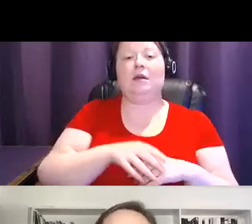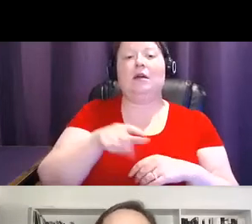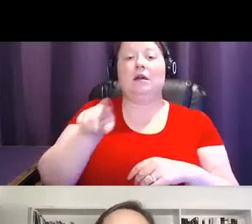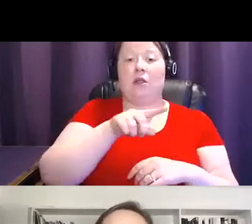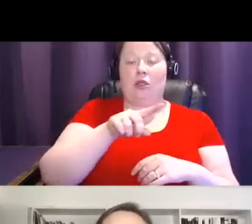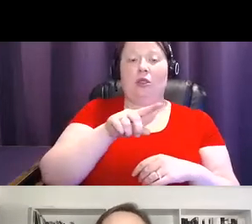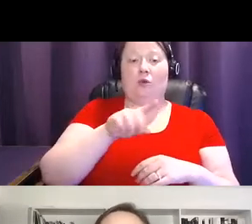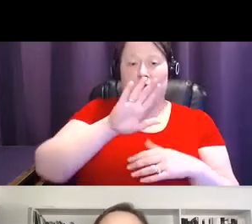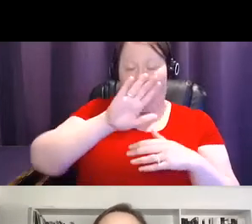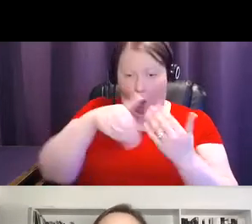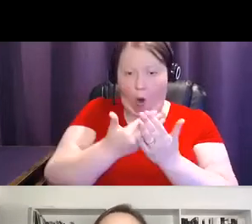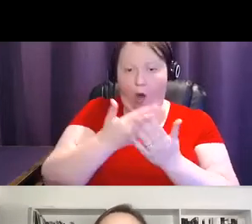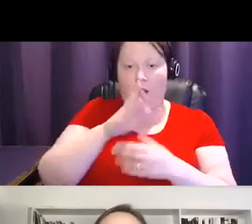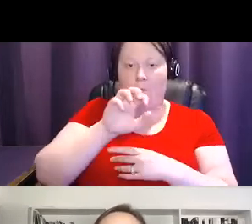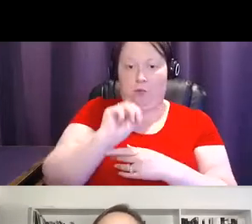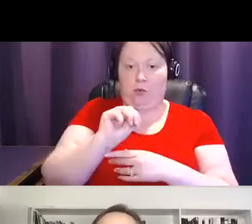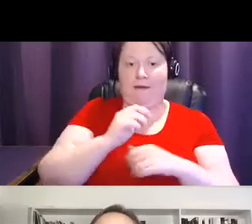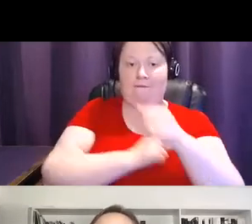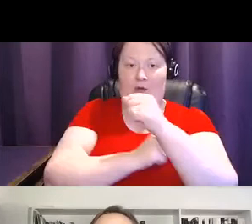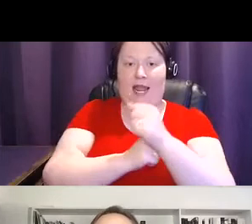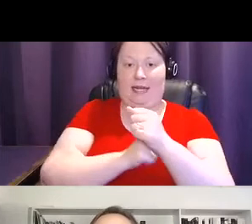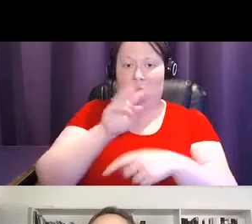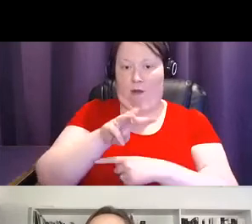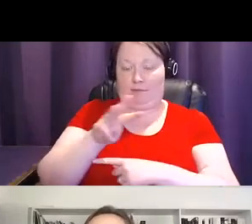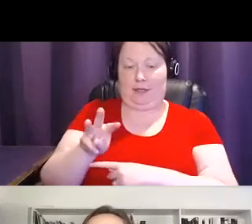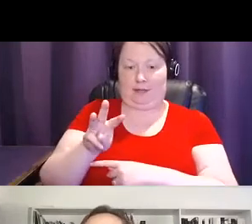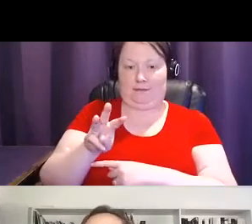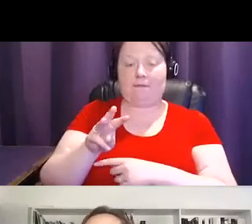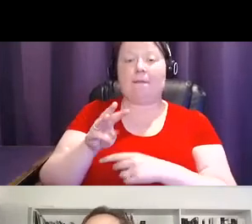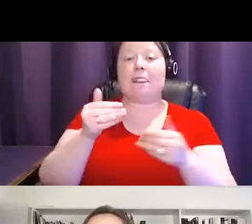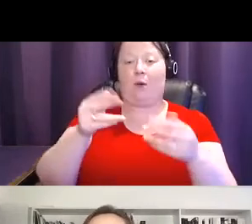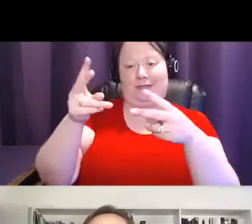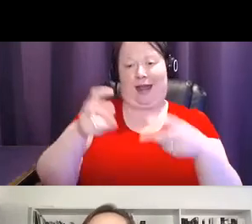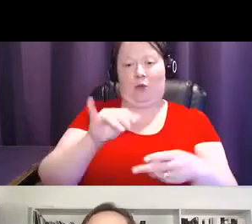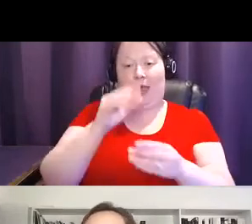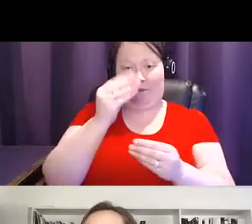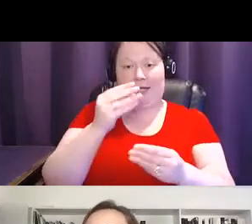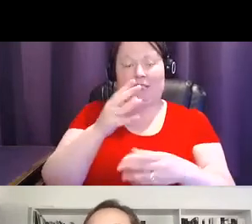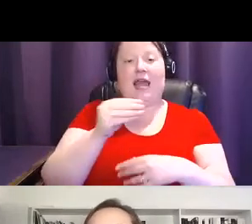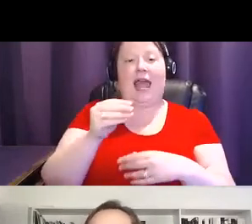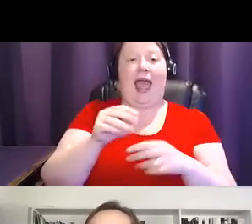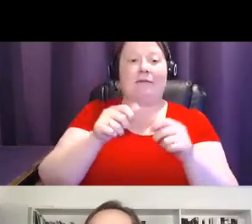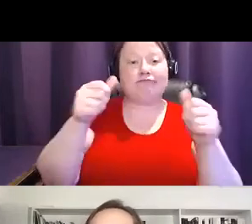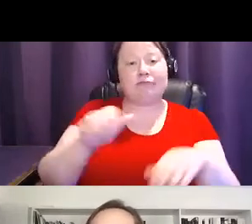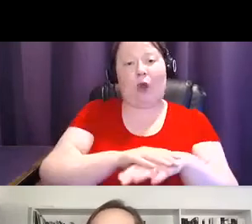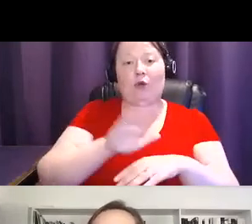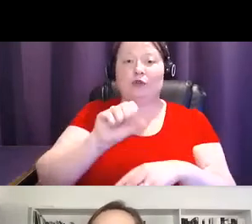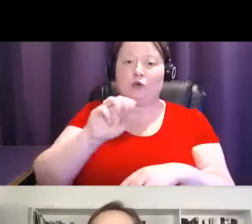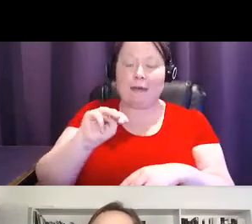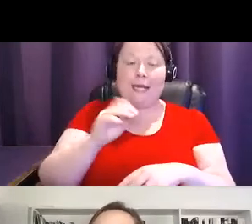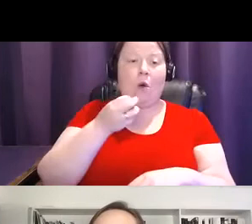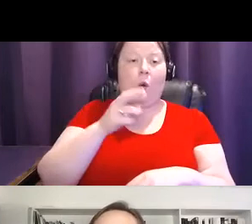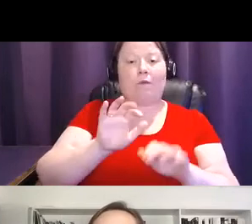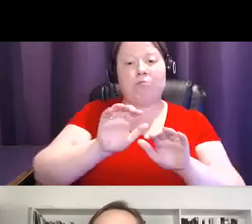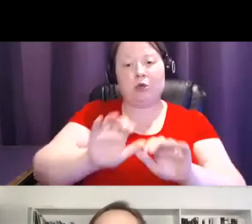actually all Brimm Foundation URLs and download the information and share it on your social. Please push it out as our